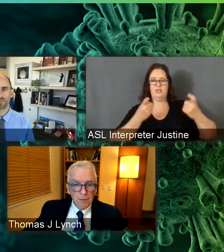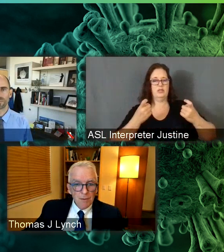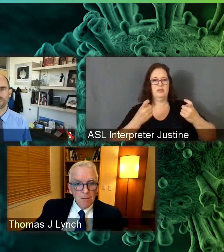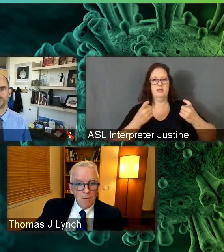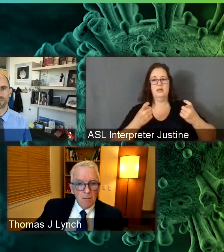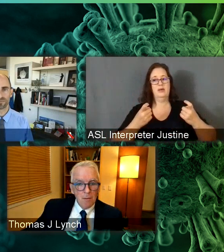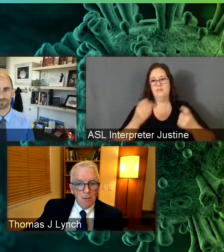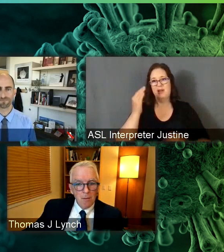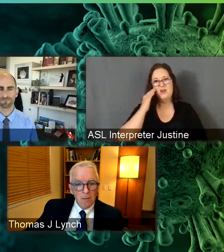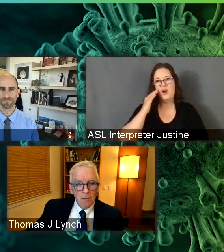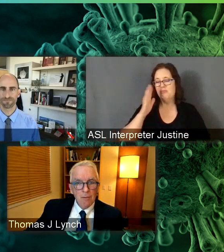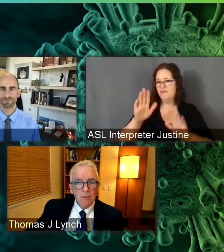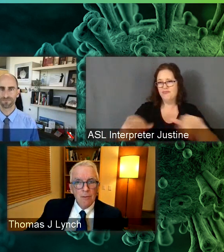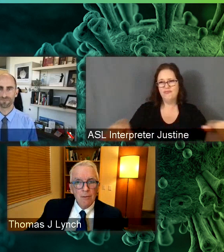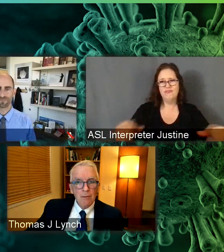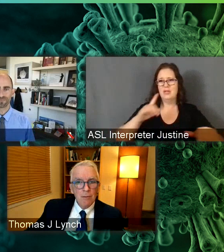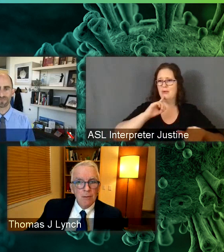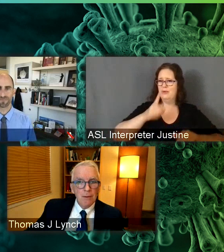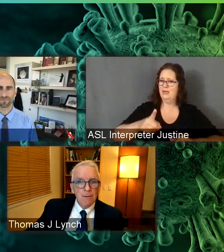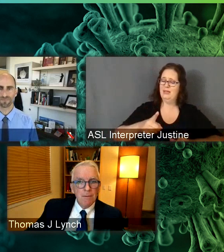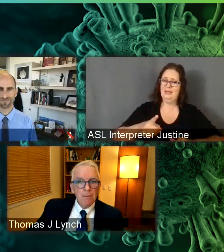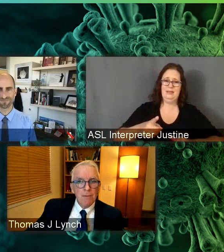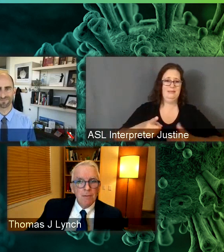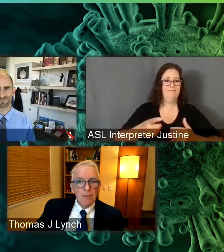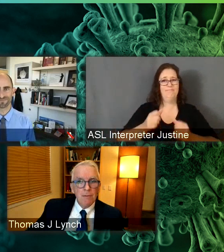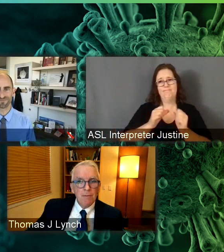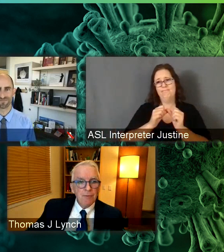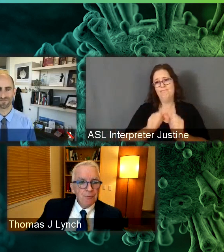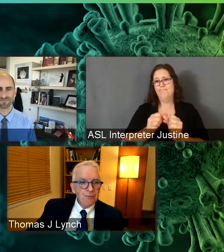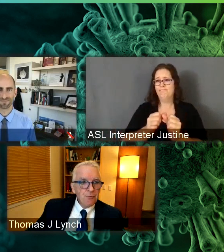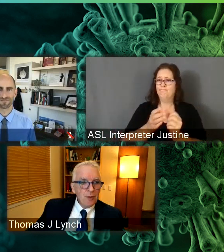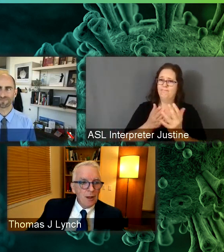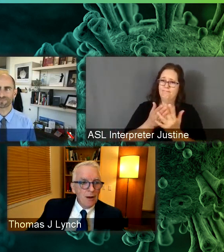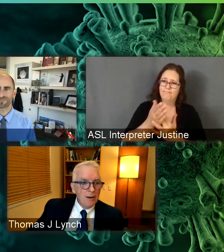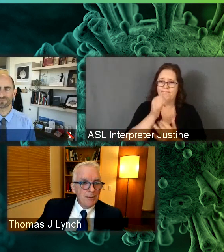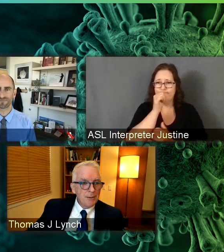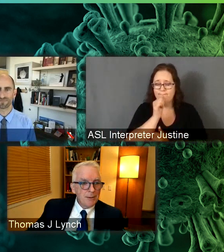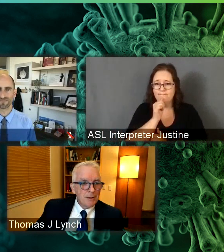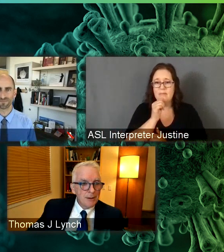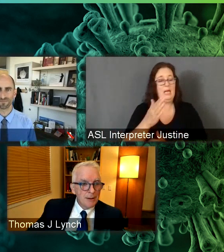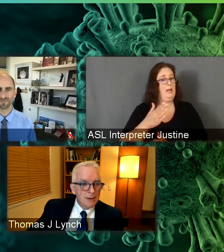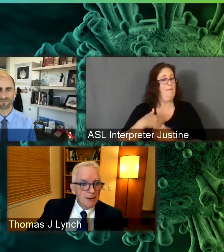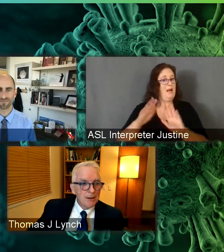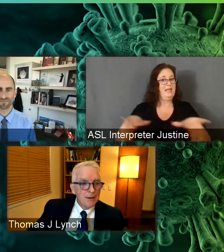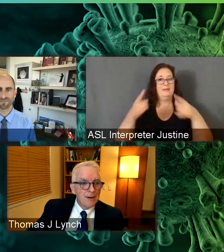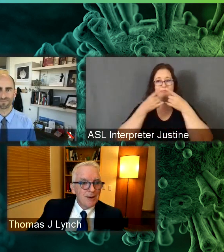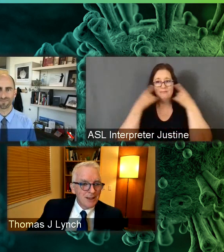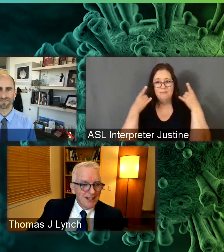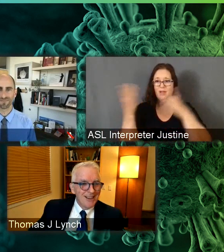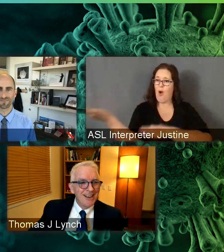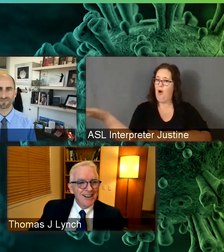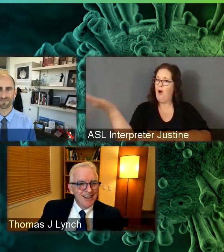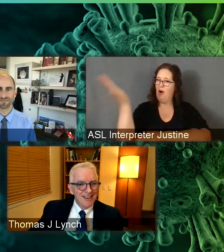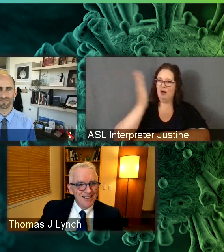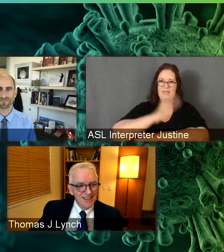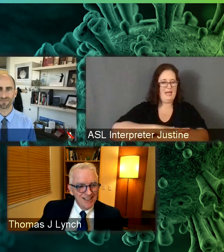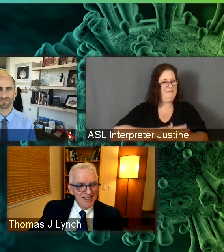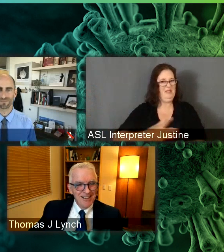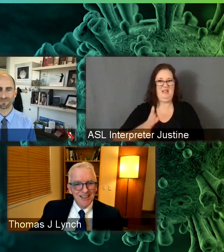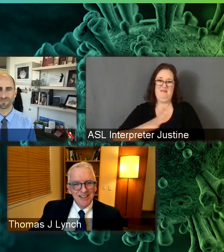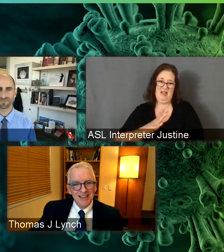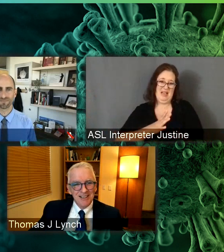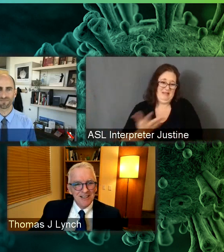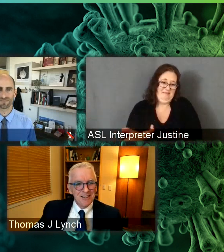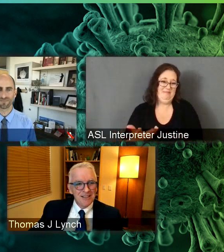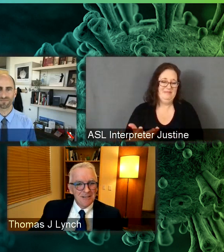that kids are resilient. They can do this. I mean, my kids wear masks all day long and they're fine. And I think that most parents